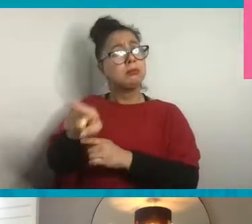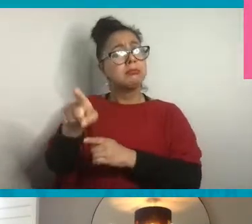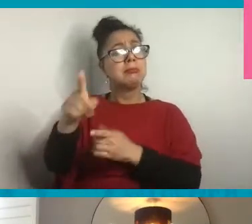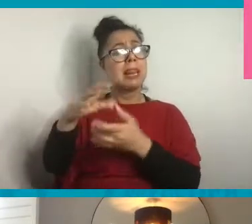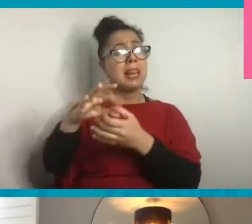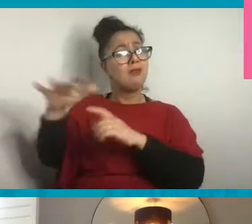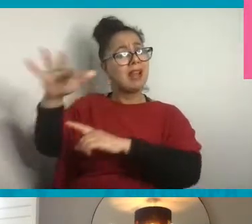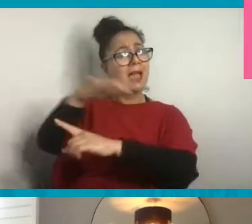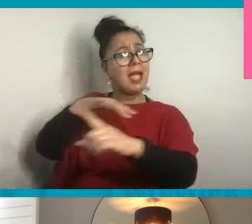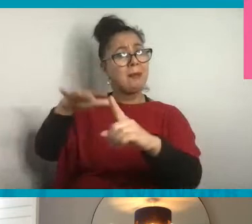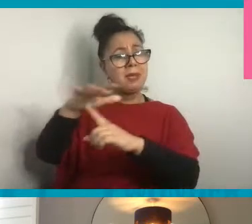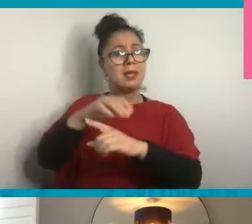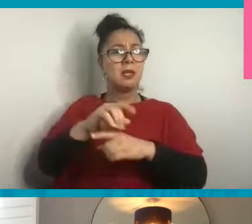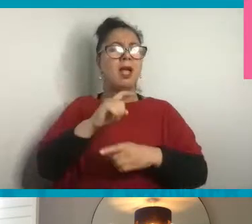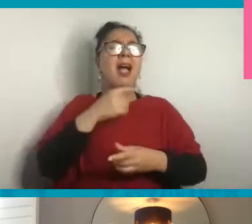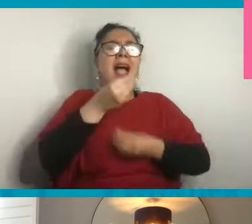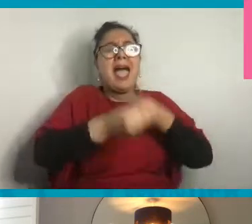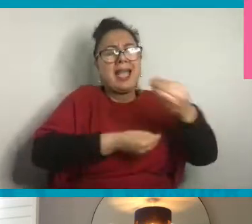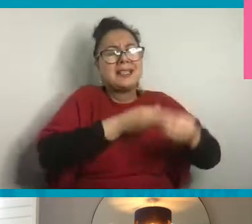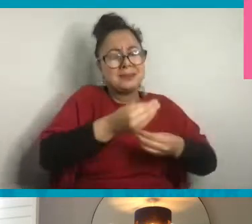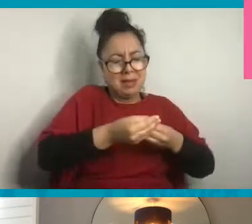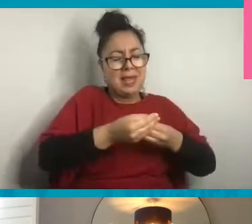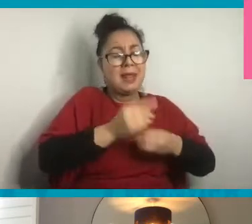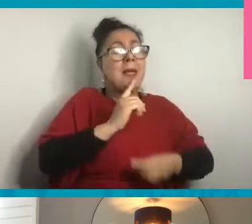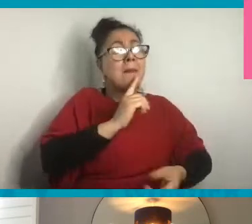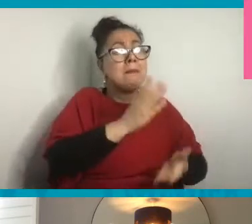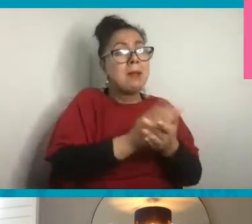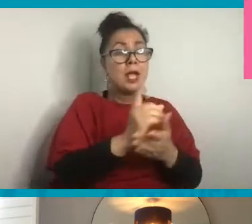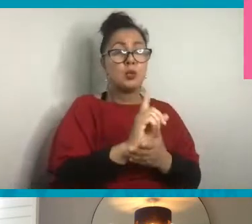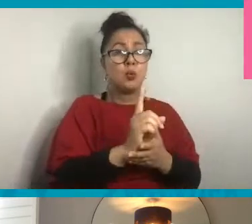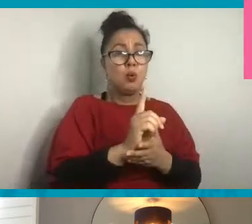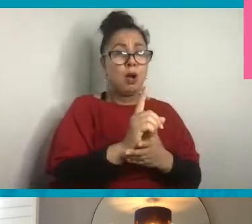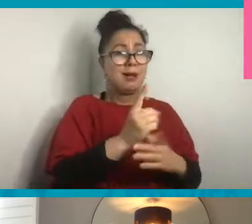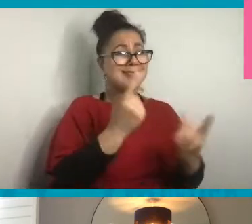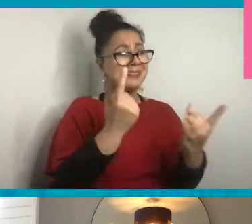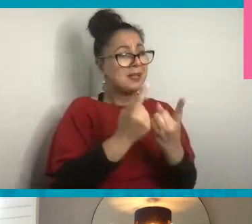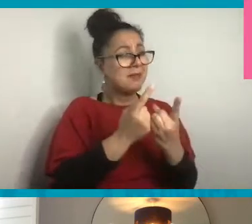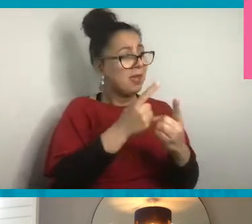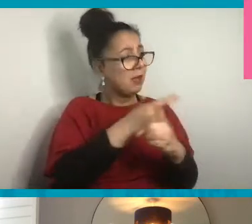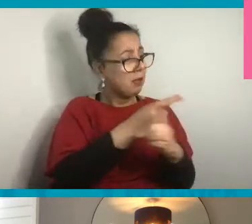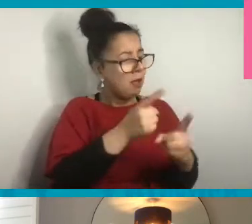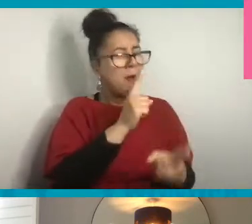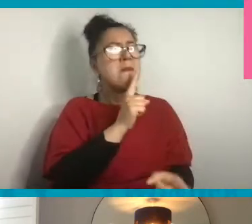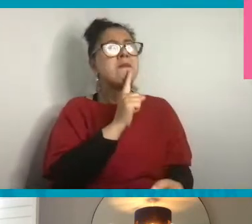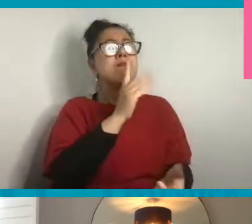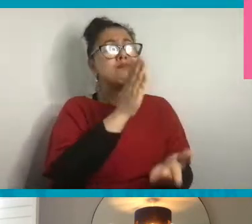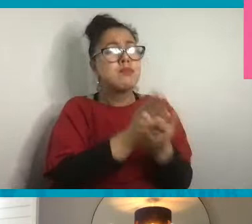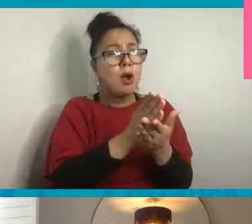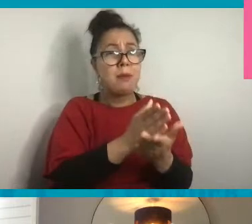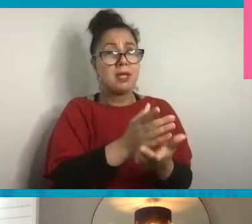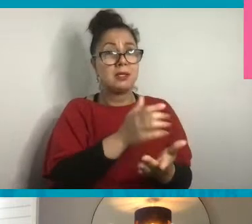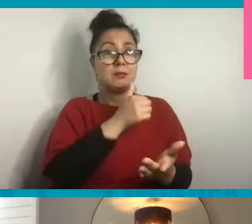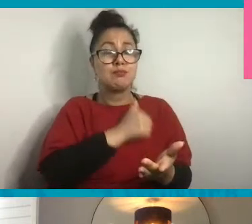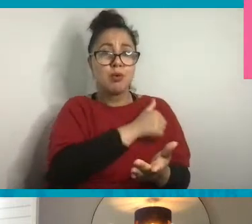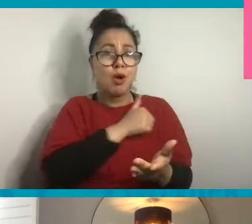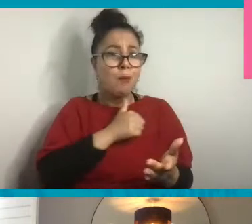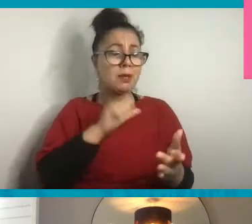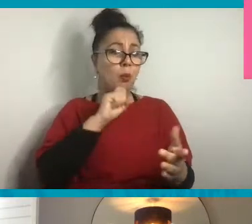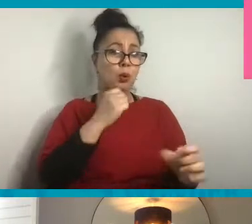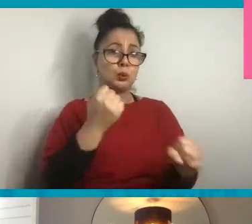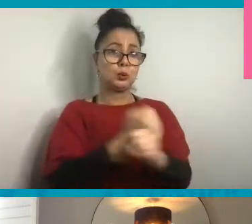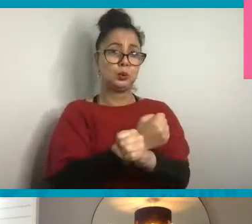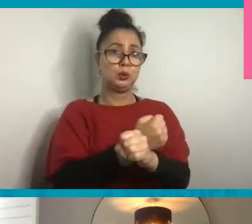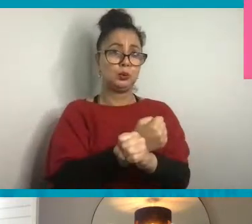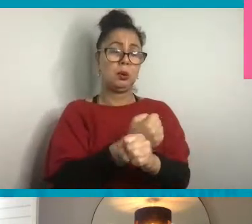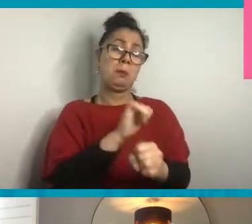And I'm going to explain what a pledge is. A pledge is something that you promise to do or to be. So I might